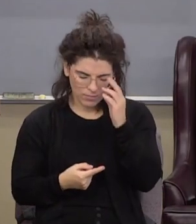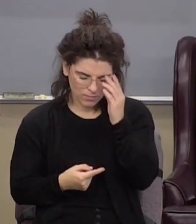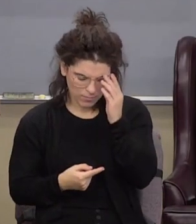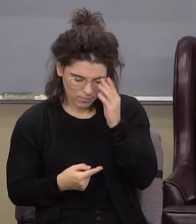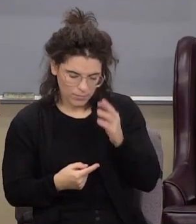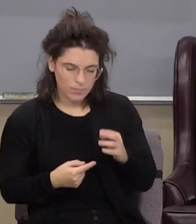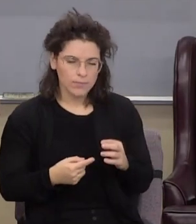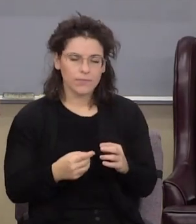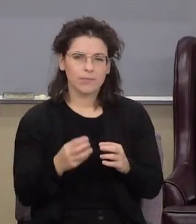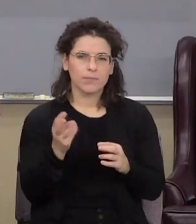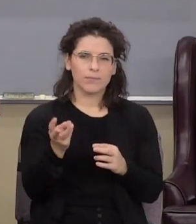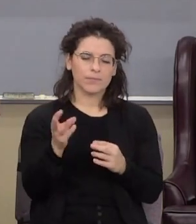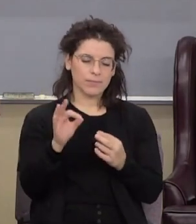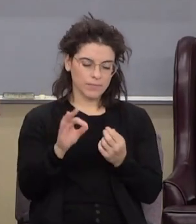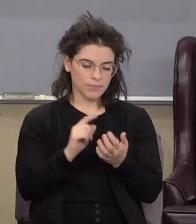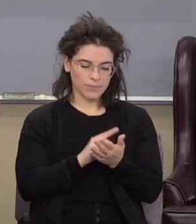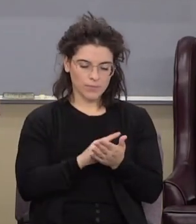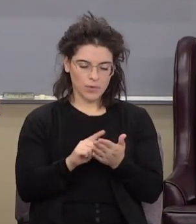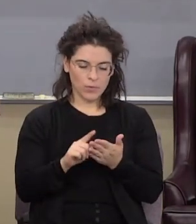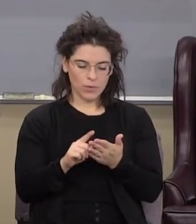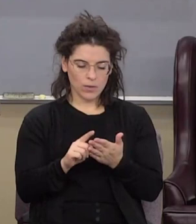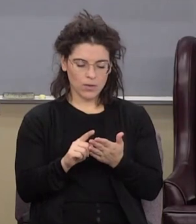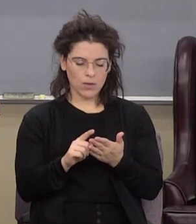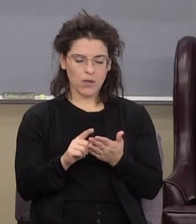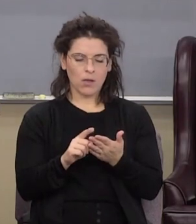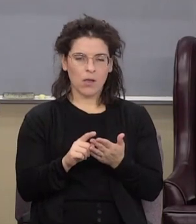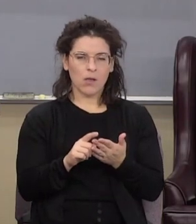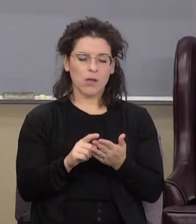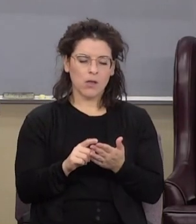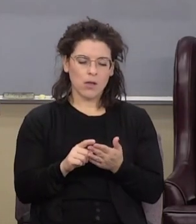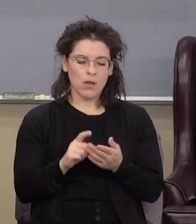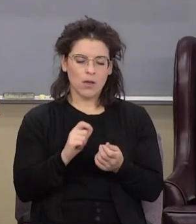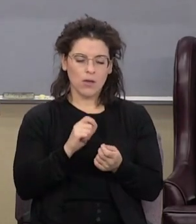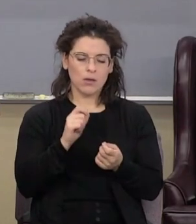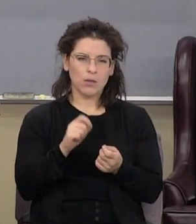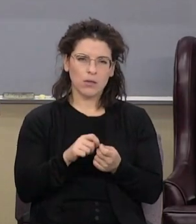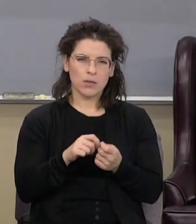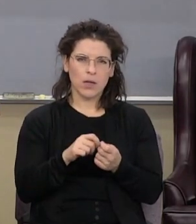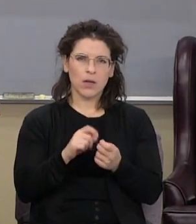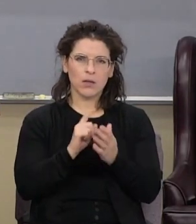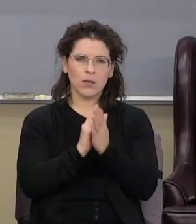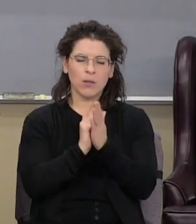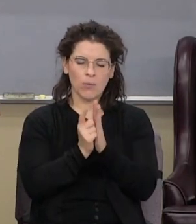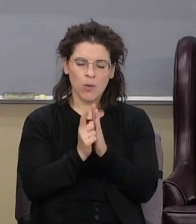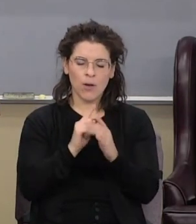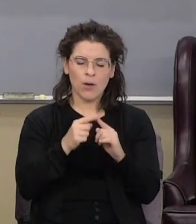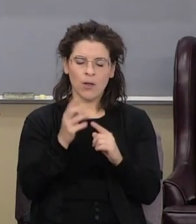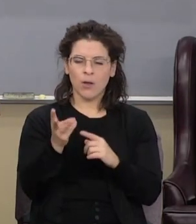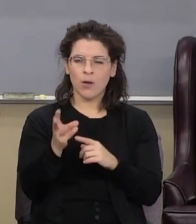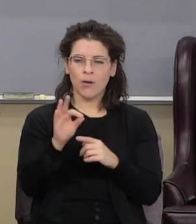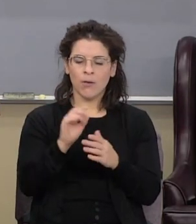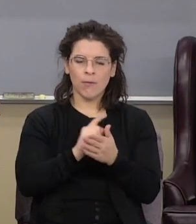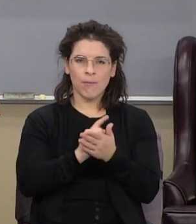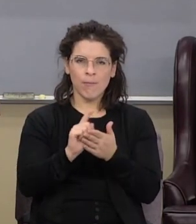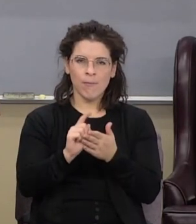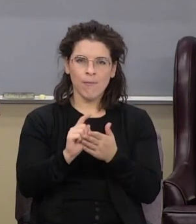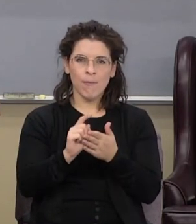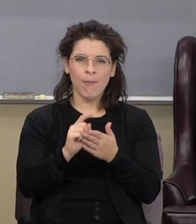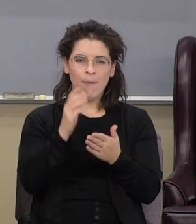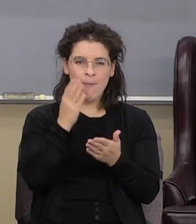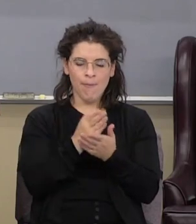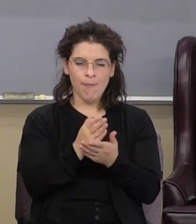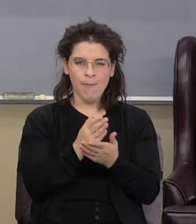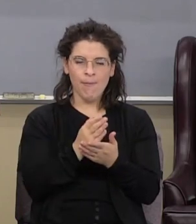Those 69 weeks at exactly the moment when those 69 weeks clicked